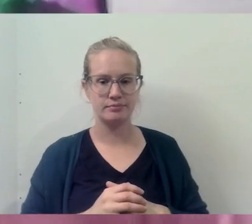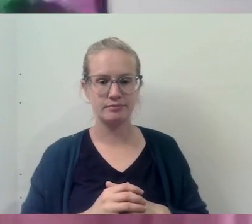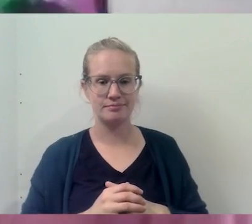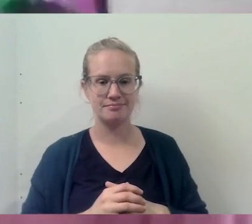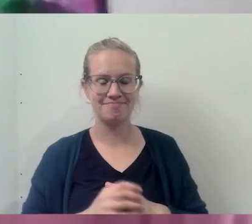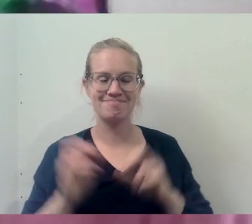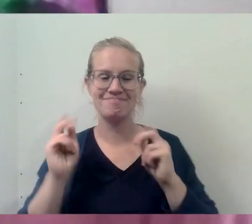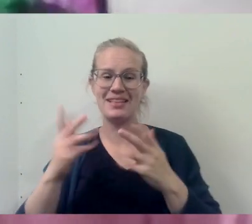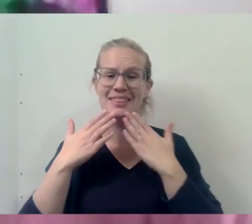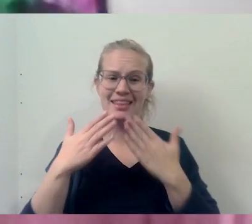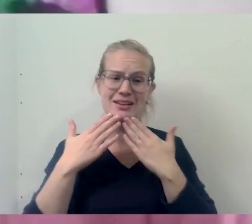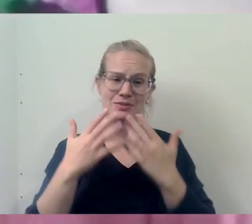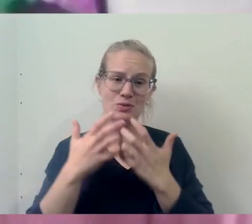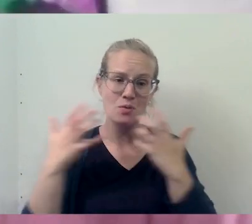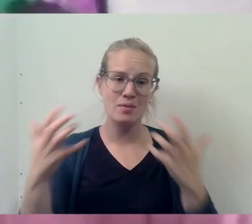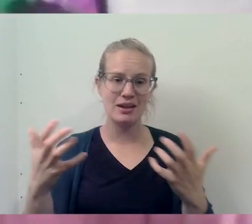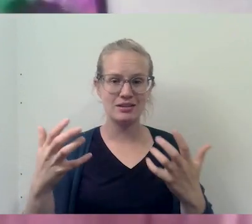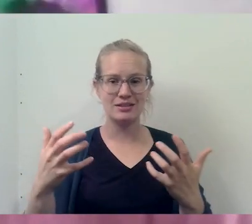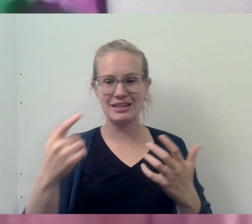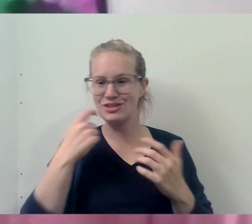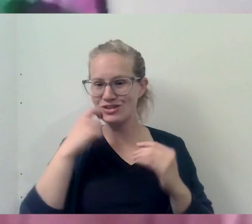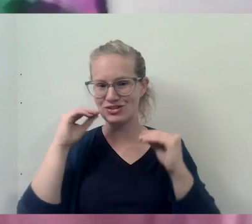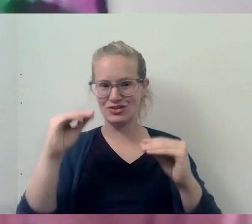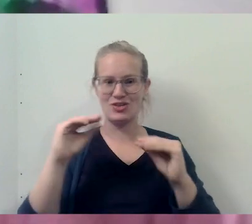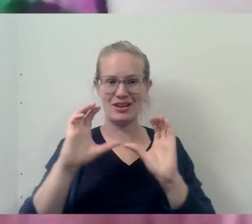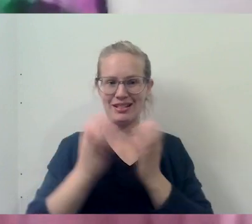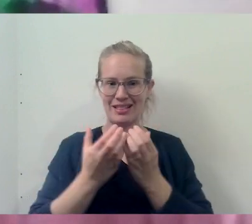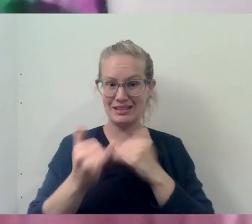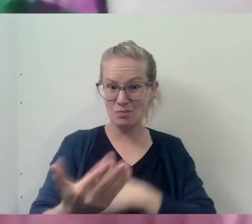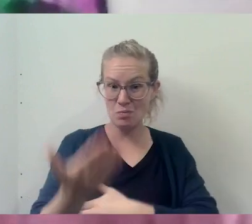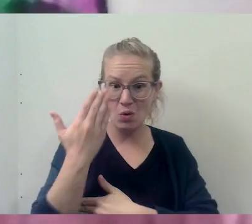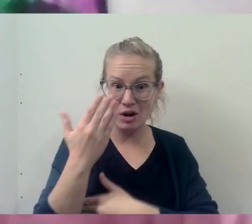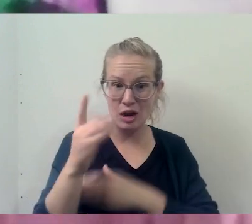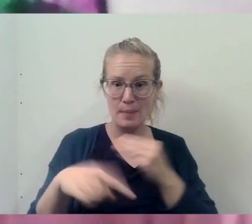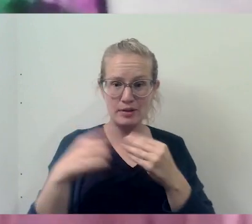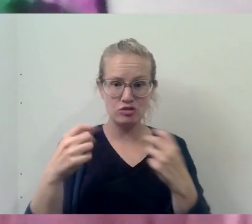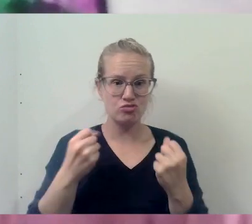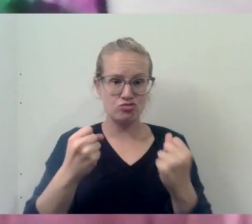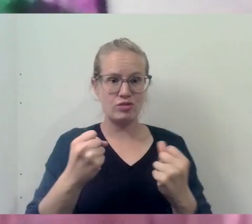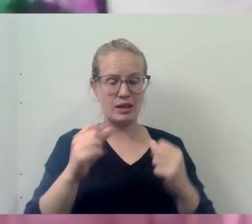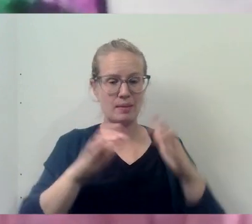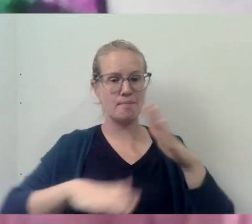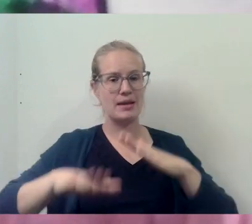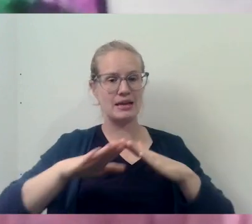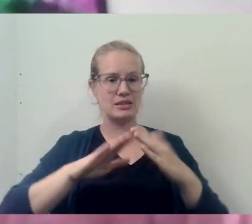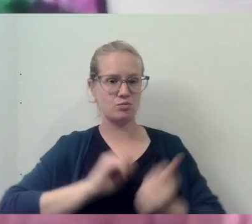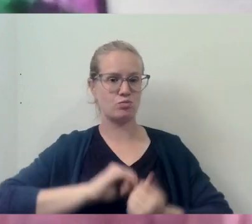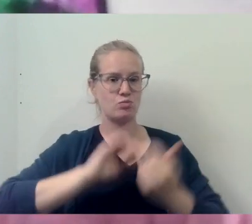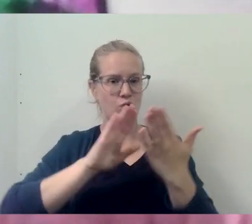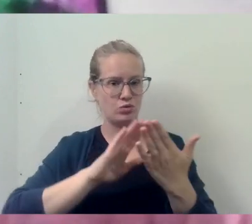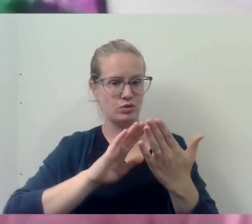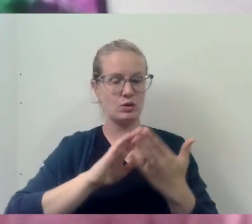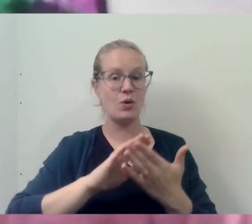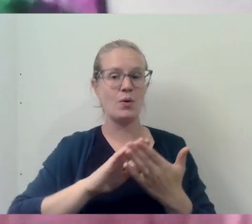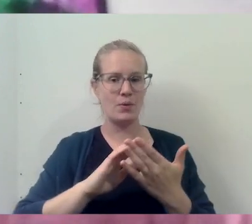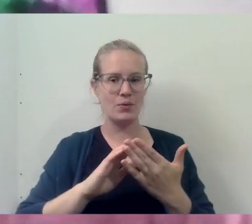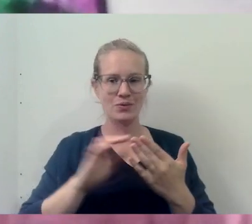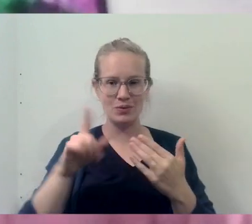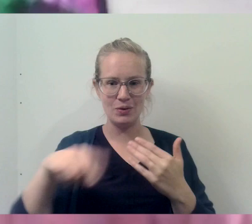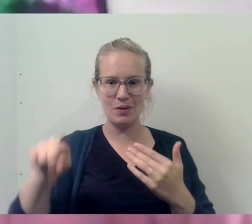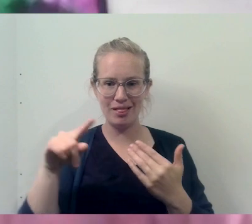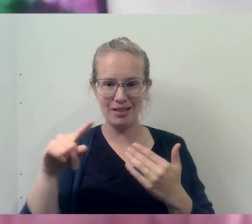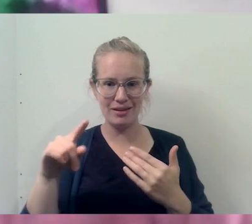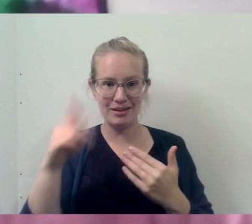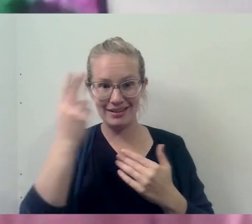Well, thank you so much. Yeah. I just taught a class this morning on strength-based kind of approaches. And so those of you who